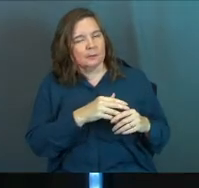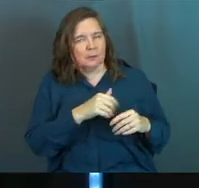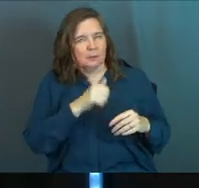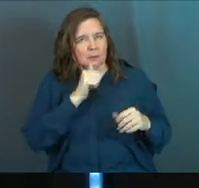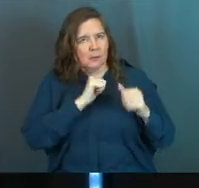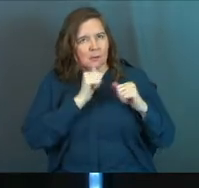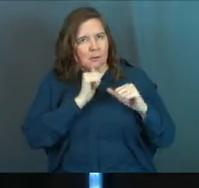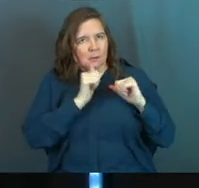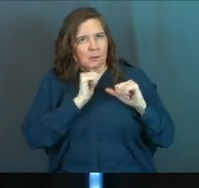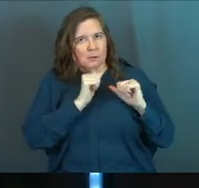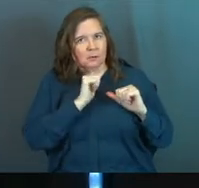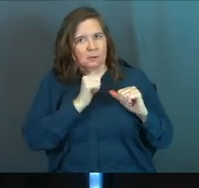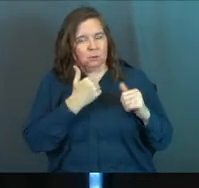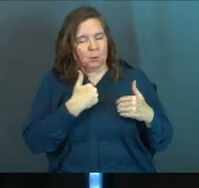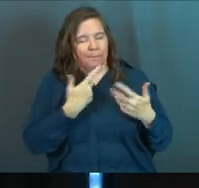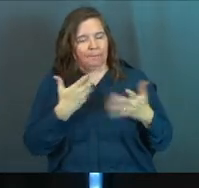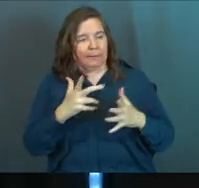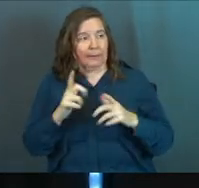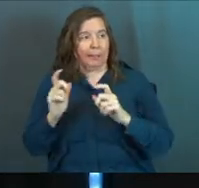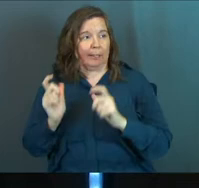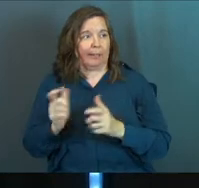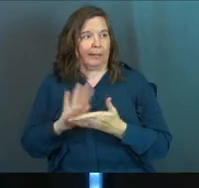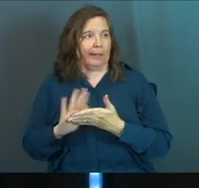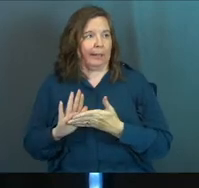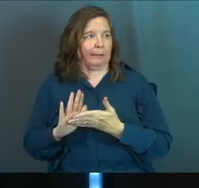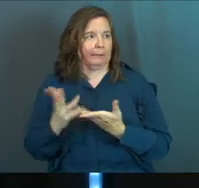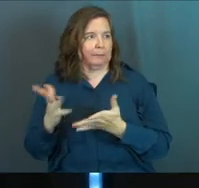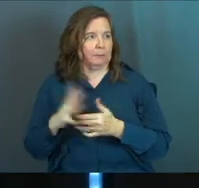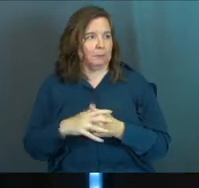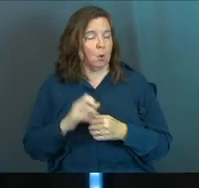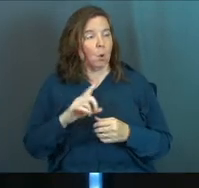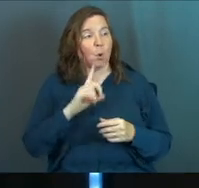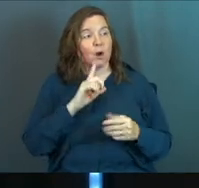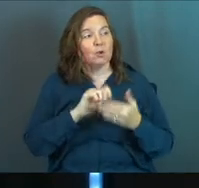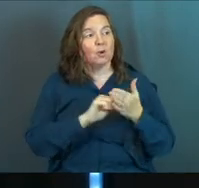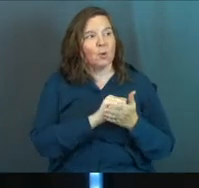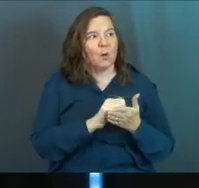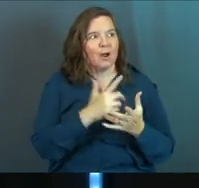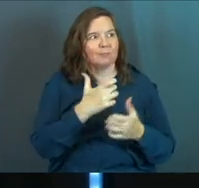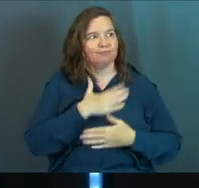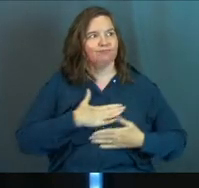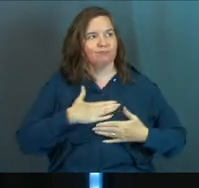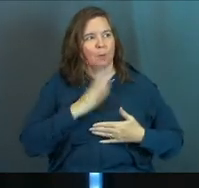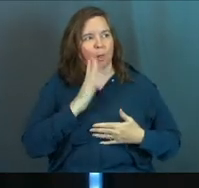just so that you can have some clean dishes at the end? There's a difference.